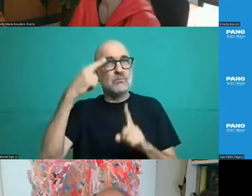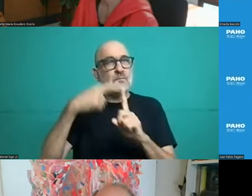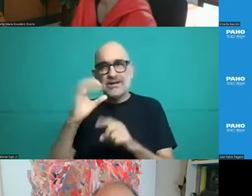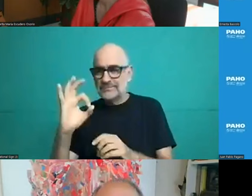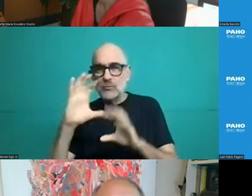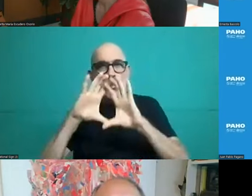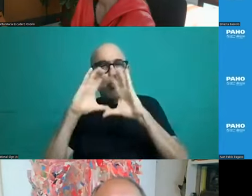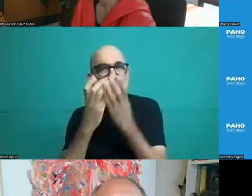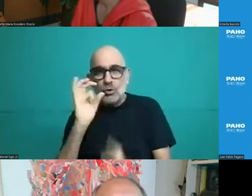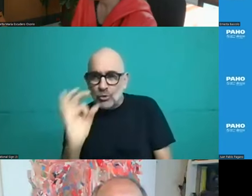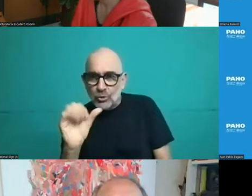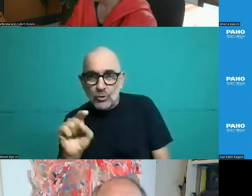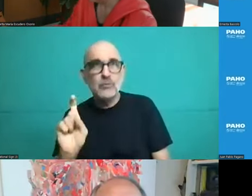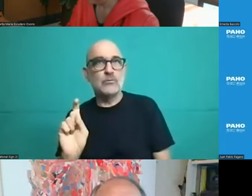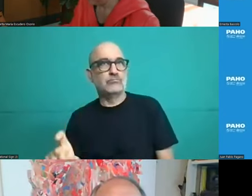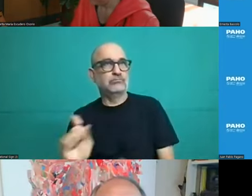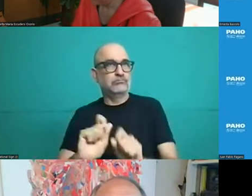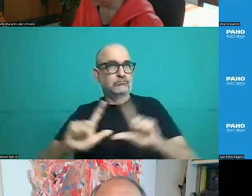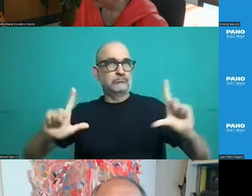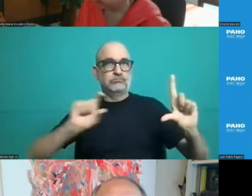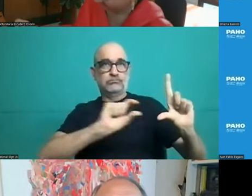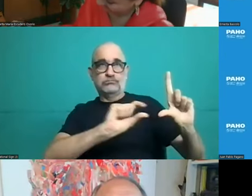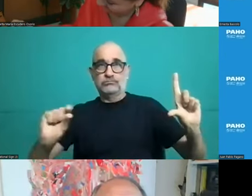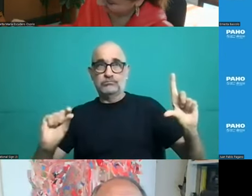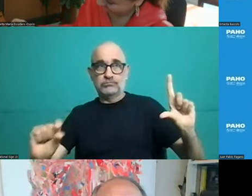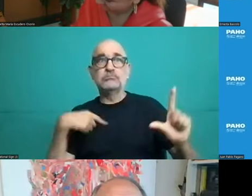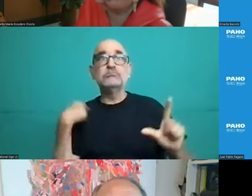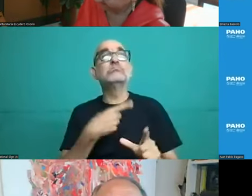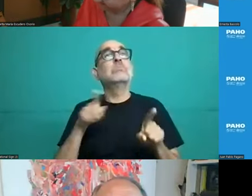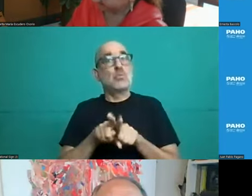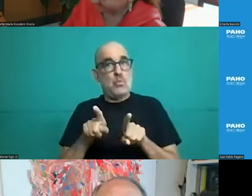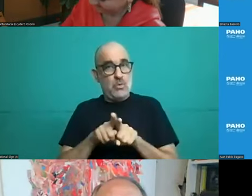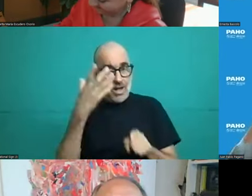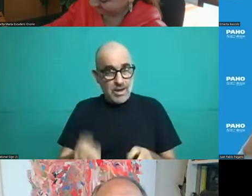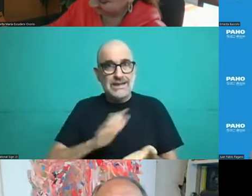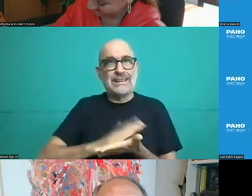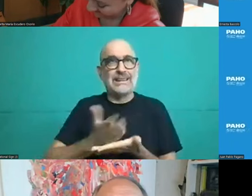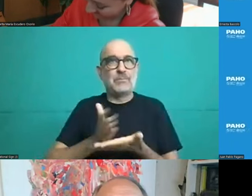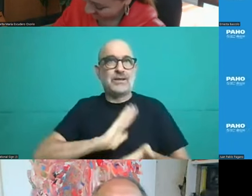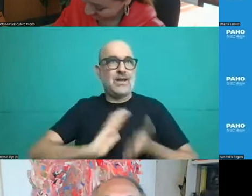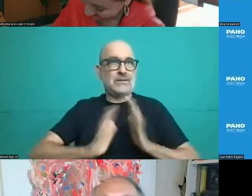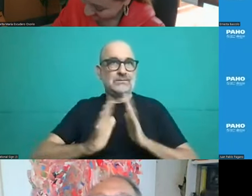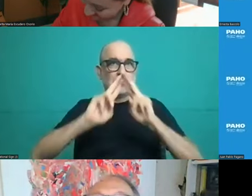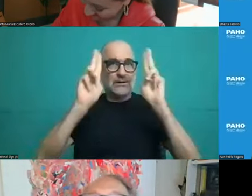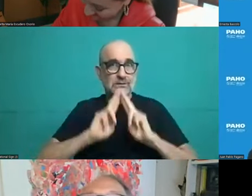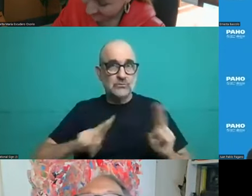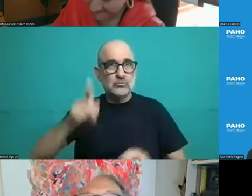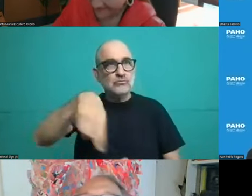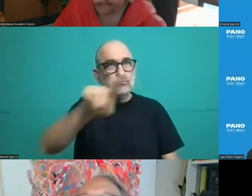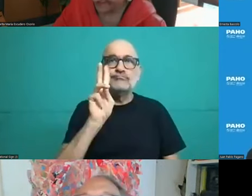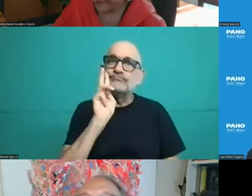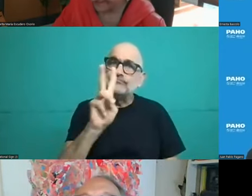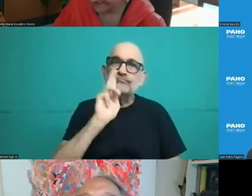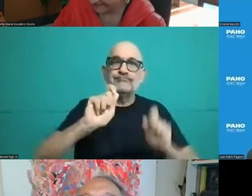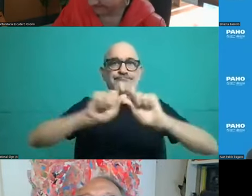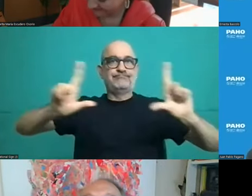icon at the bottom of your screen. We also have international sign interpretation that you will